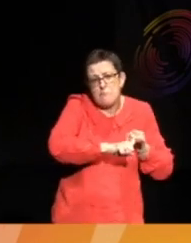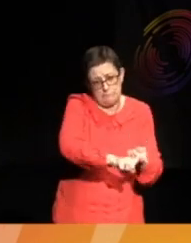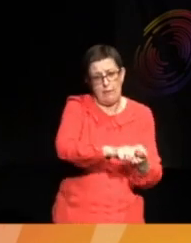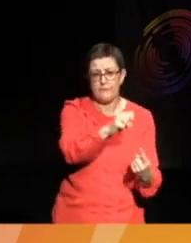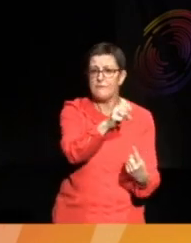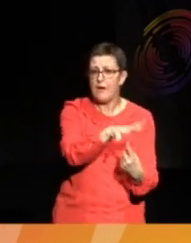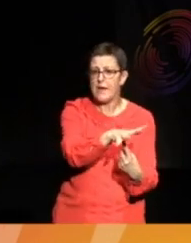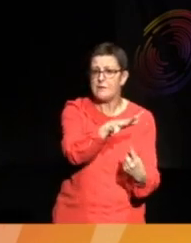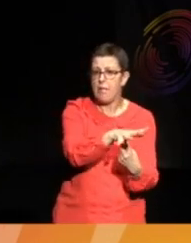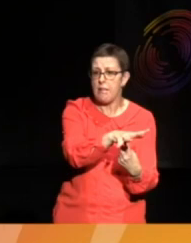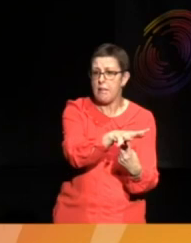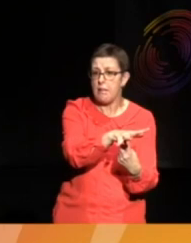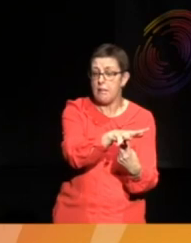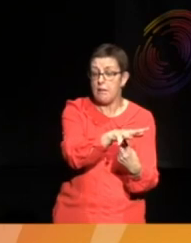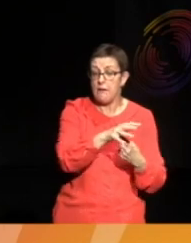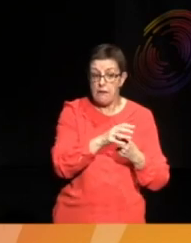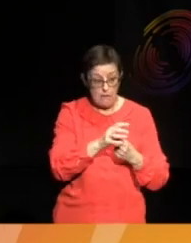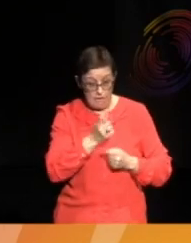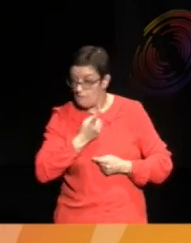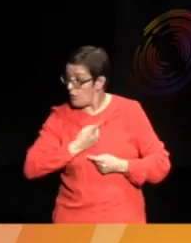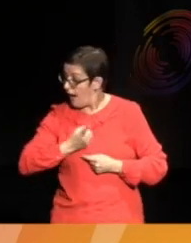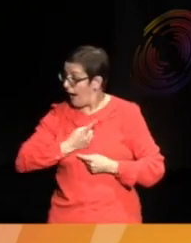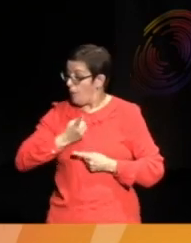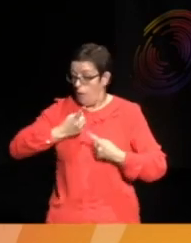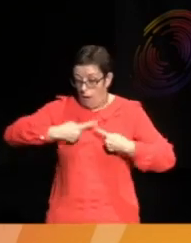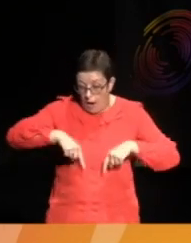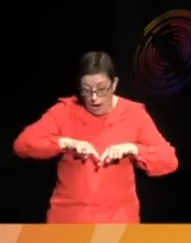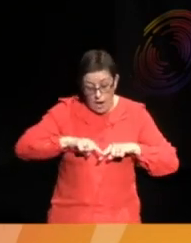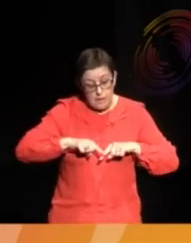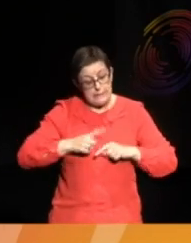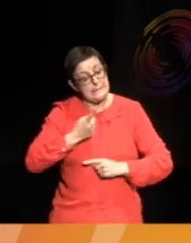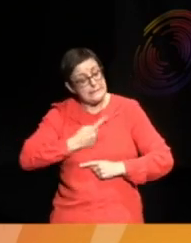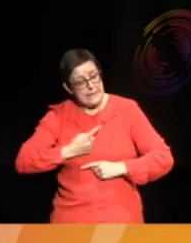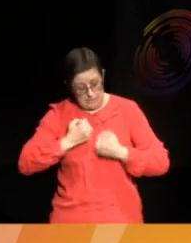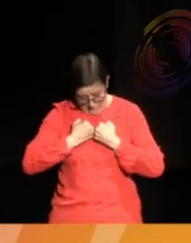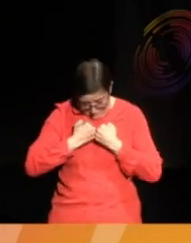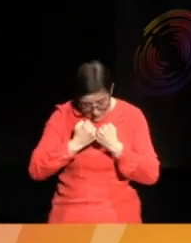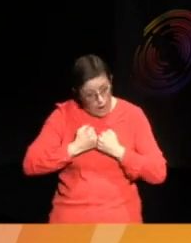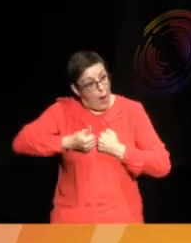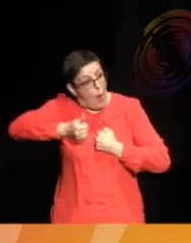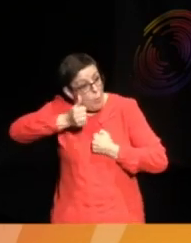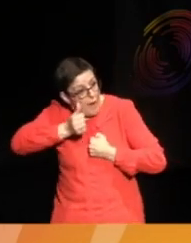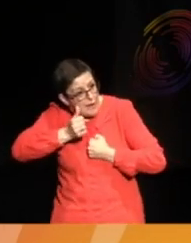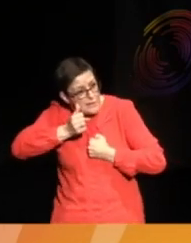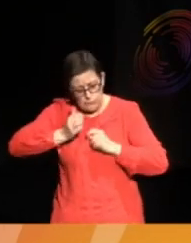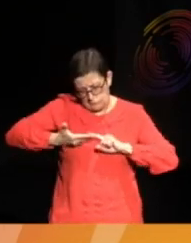not just in terms of our self kind of awareness, not just in terms of children.